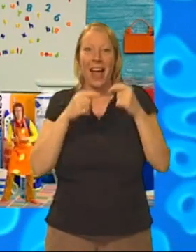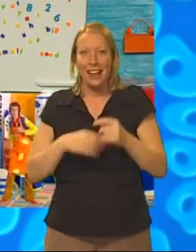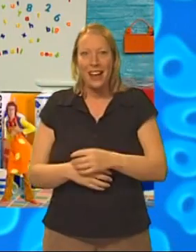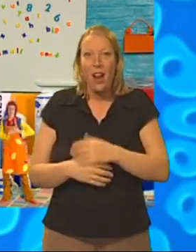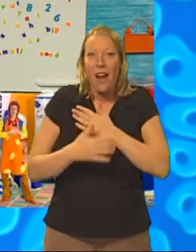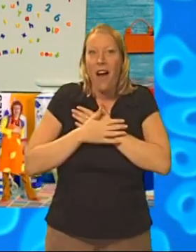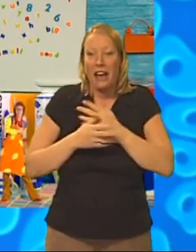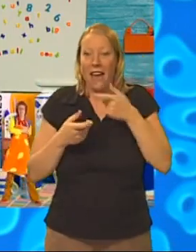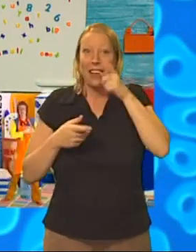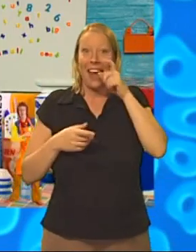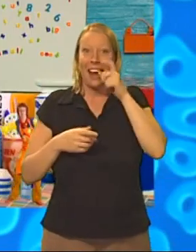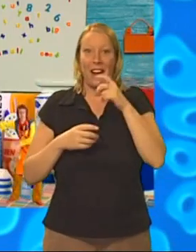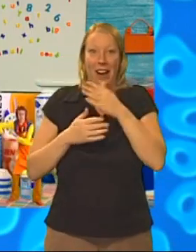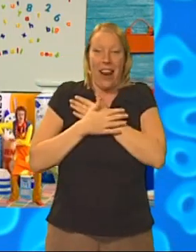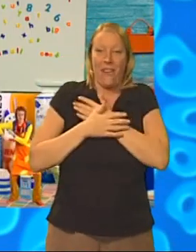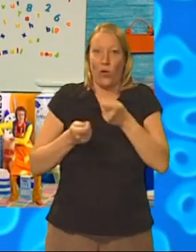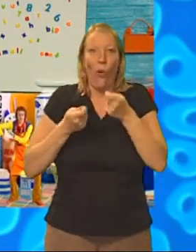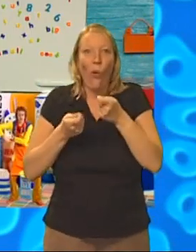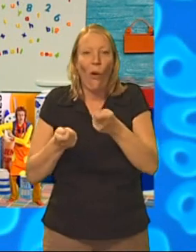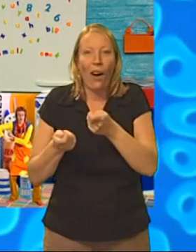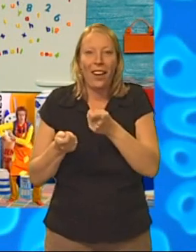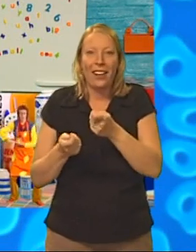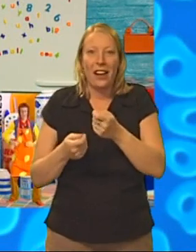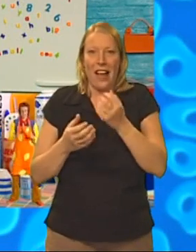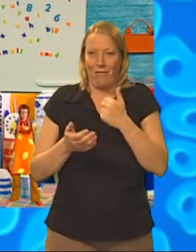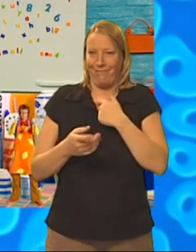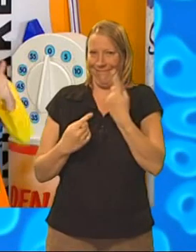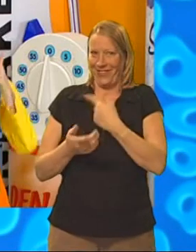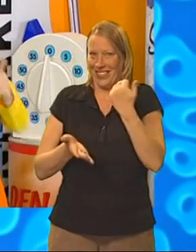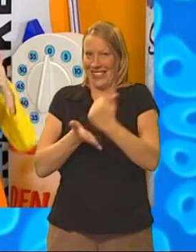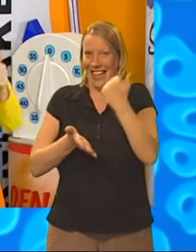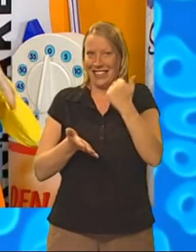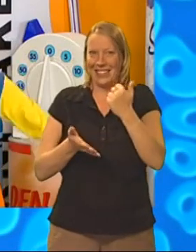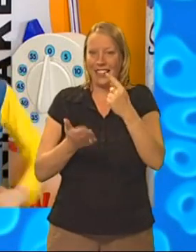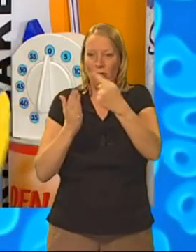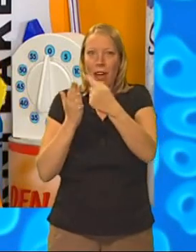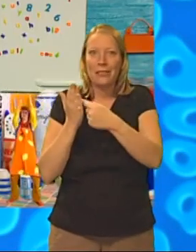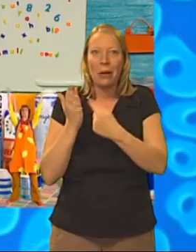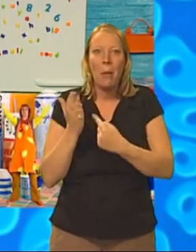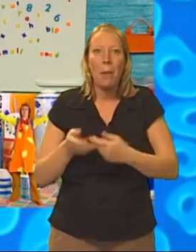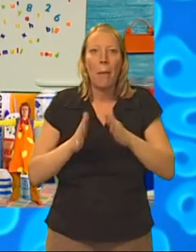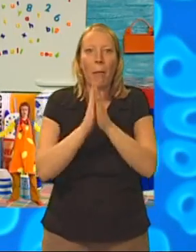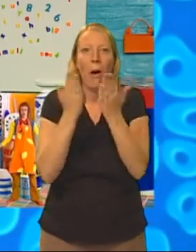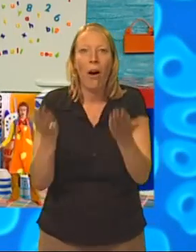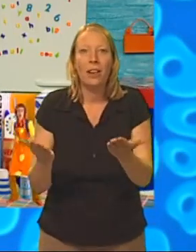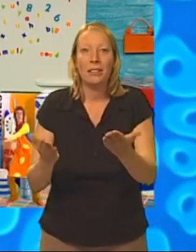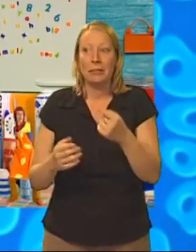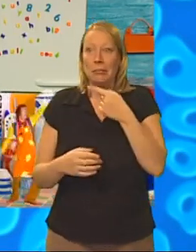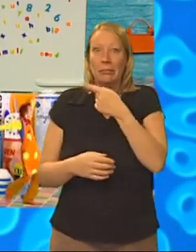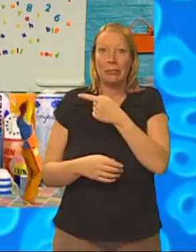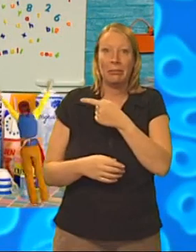We love our cafe and we love to cook! We have a fantastic recipe book!